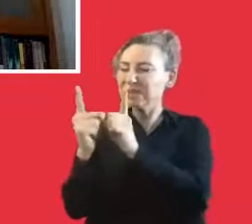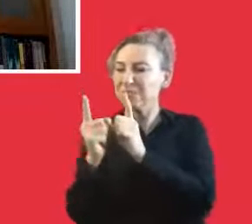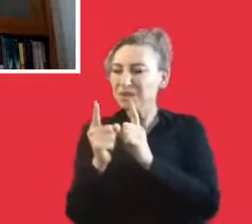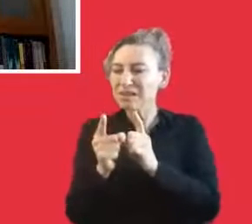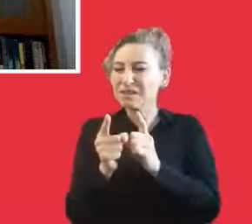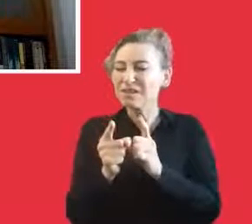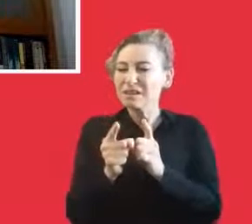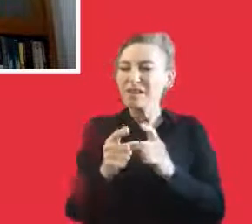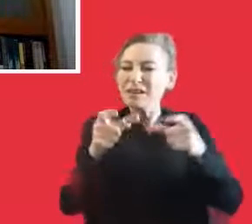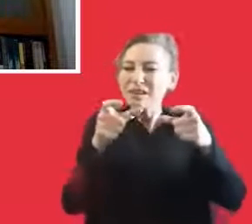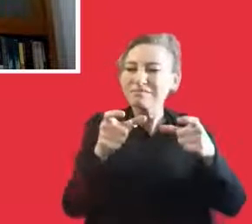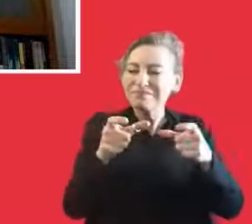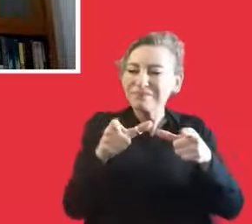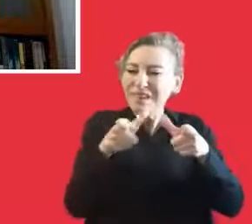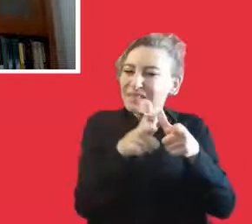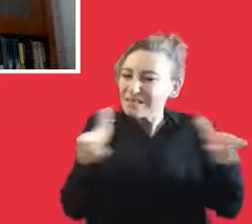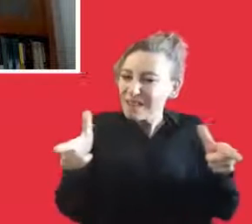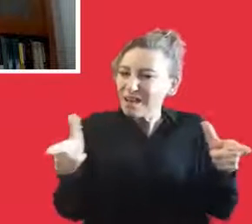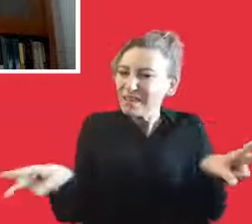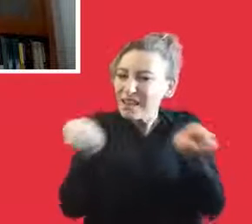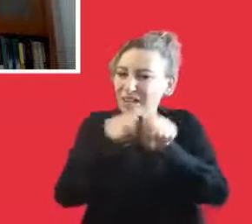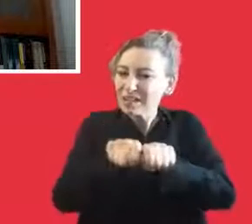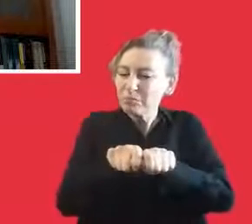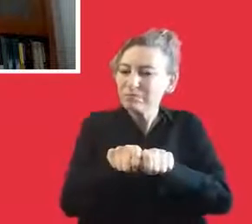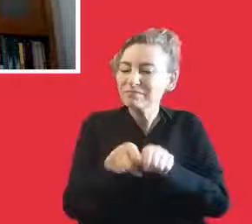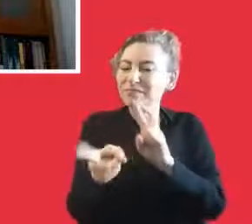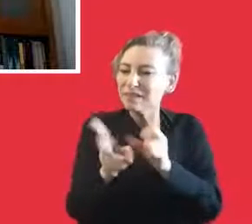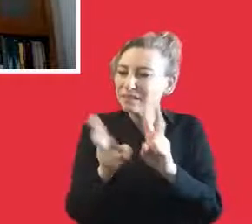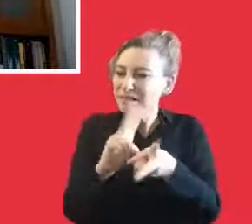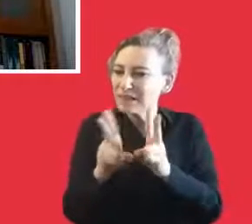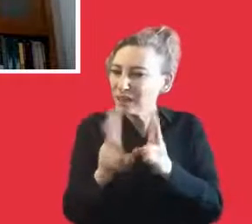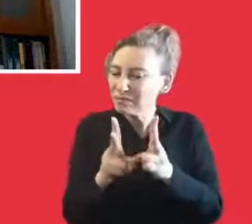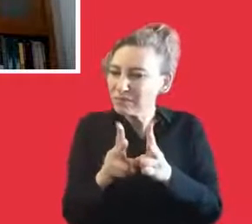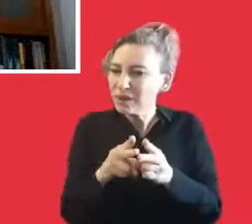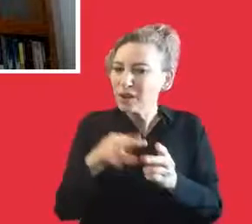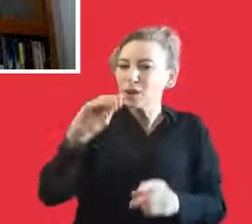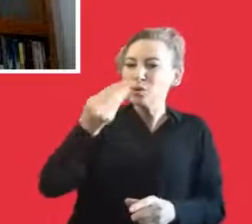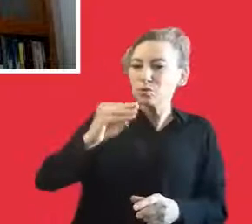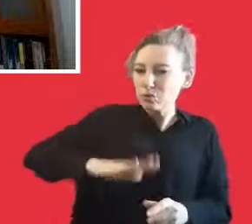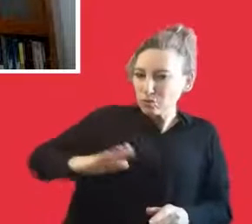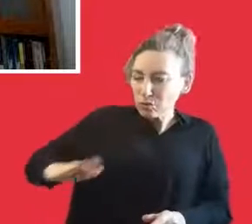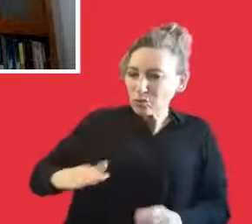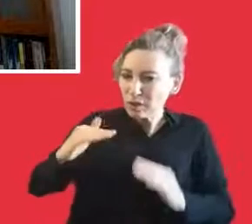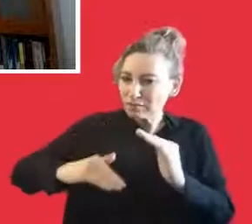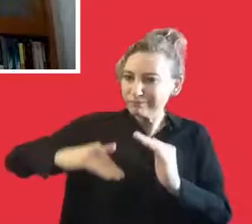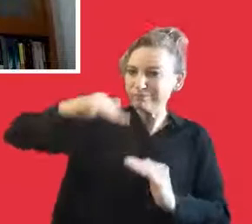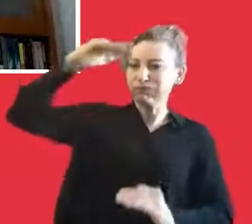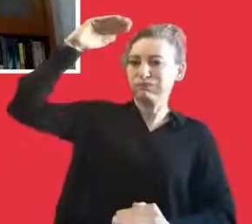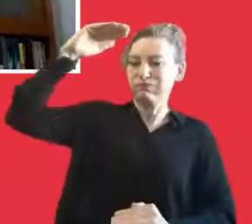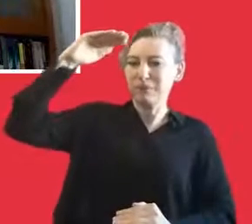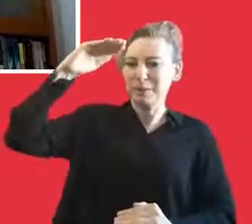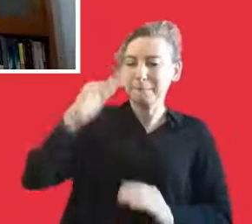stages are closed, theater are closed and there's nothing to do about this. But I think the children,